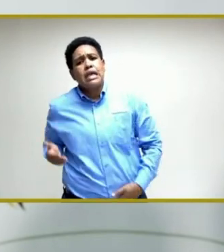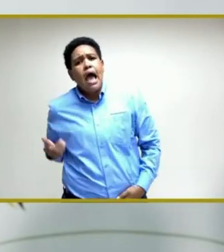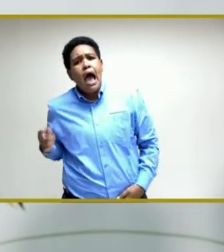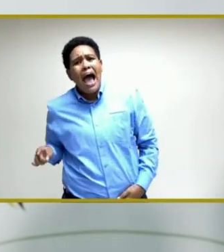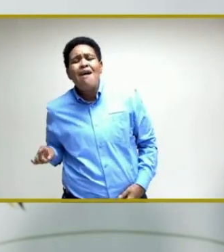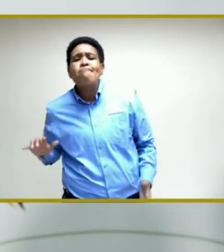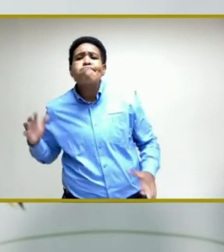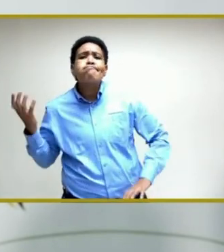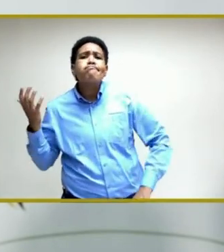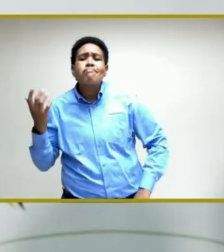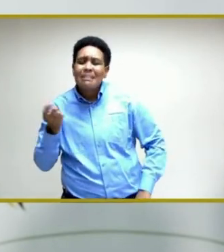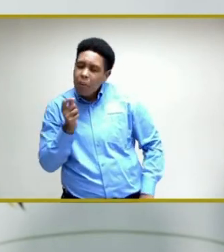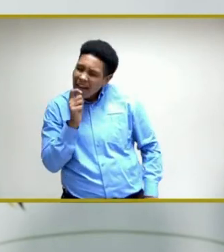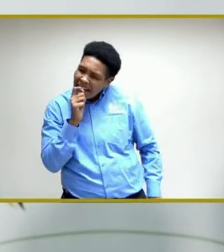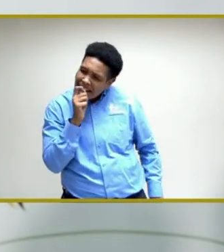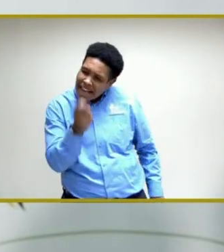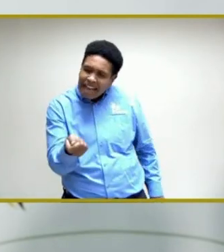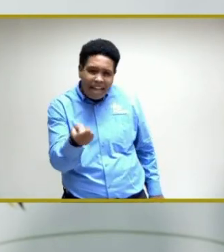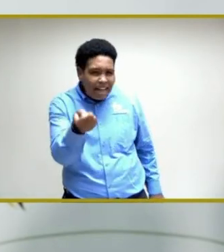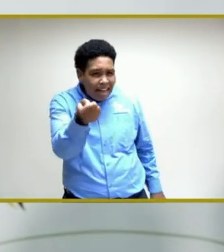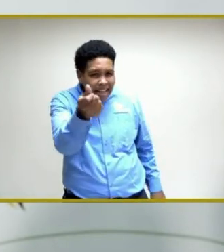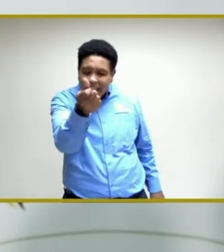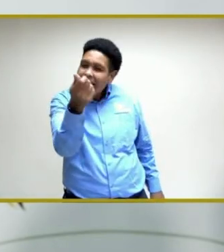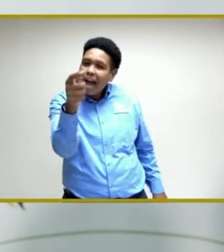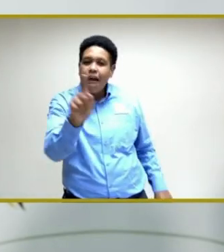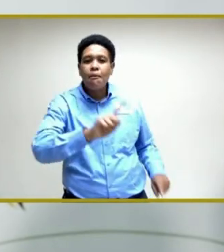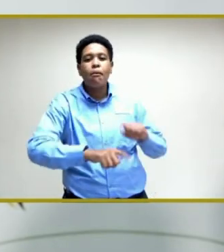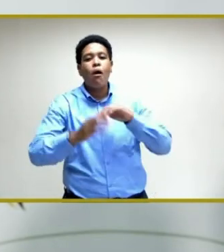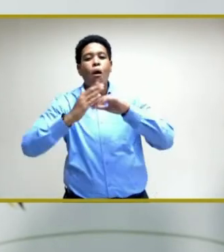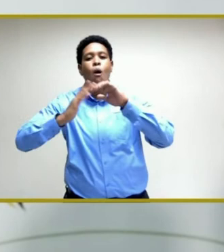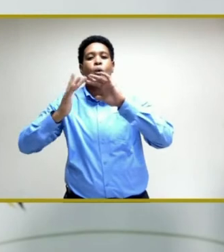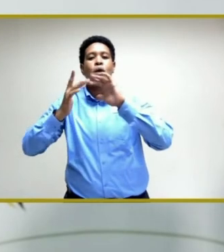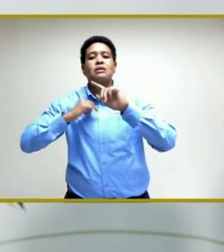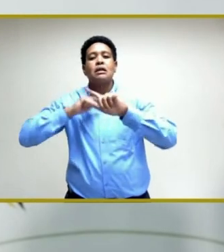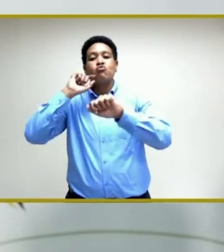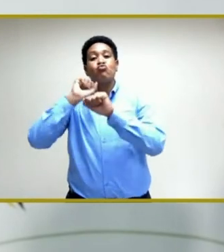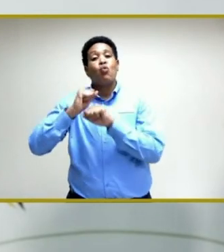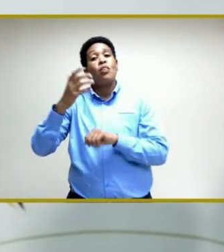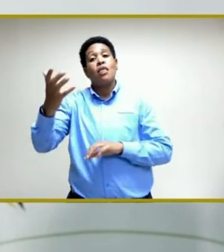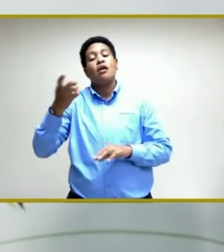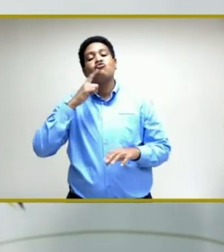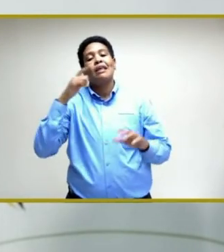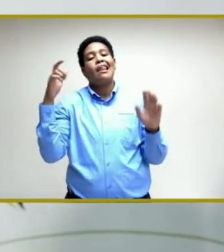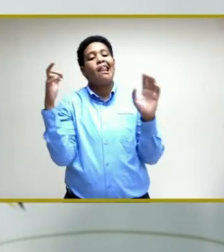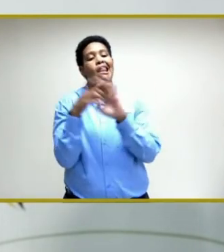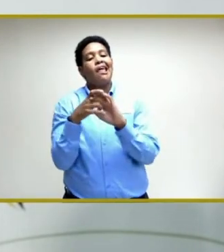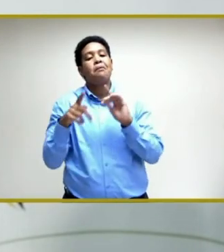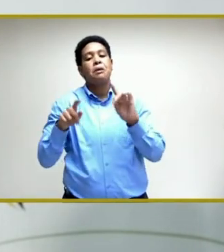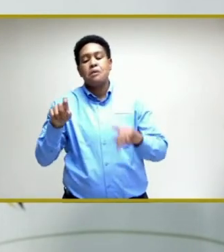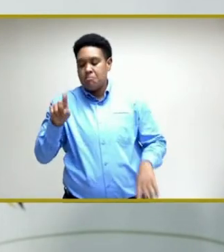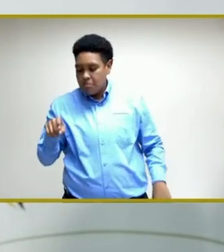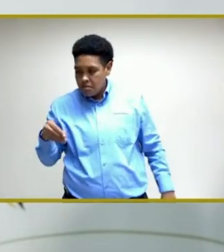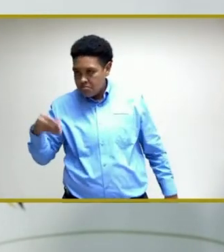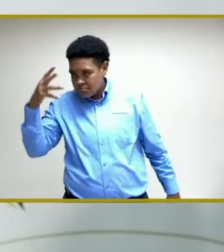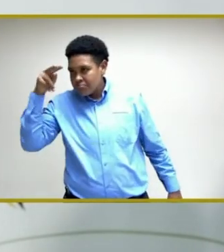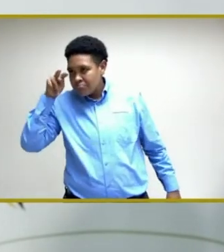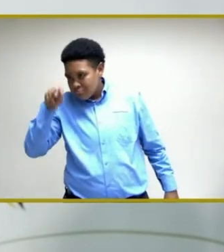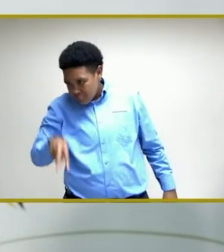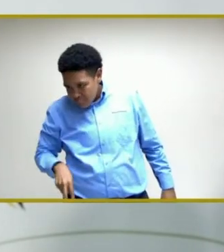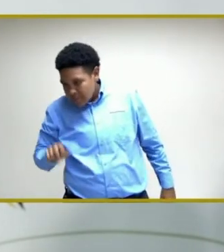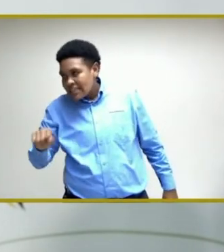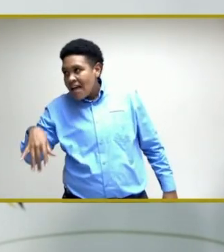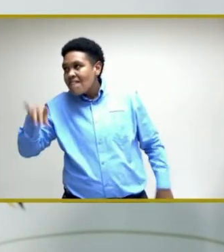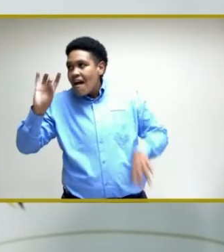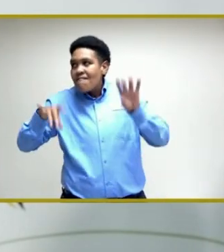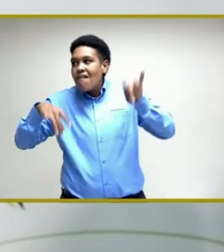these are rare. But it is on the website, I'm assured, and there is a link that persons can look up those